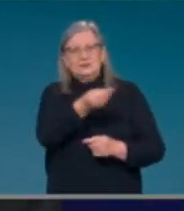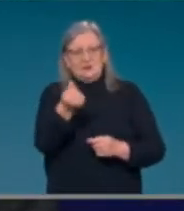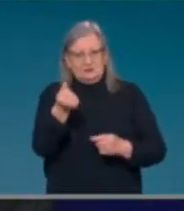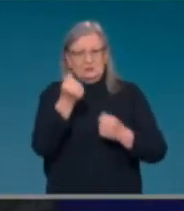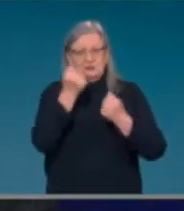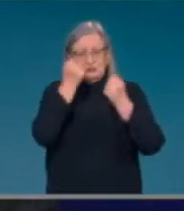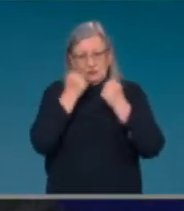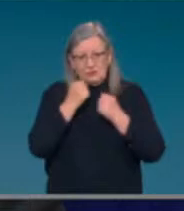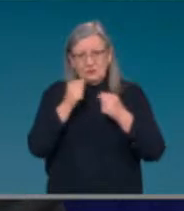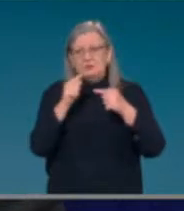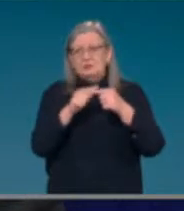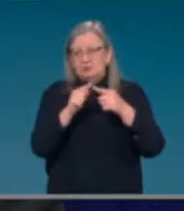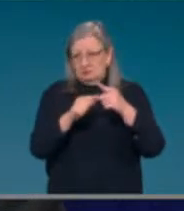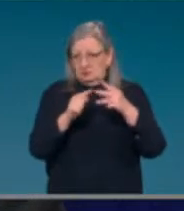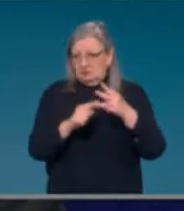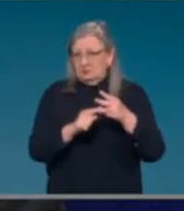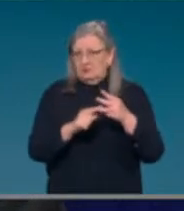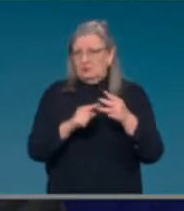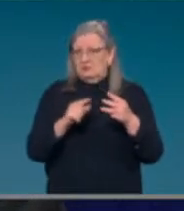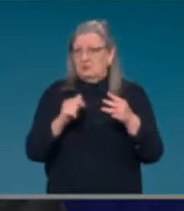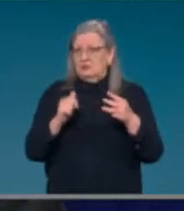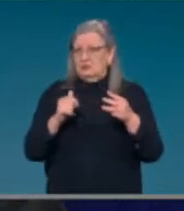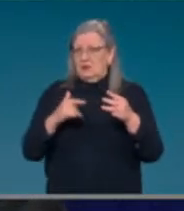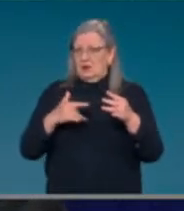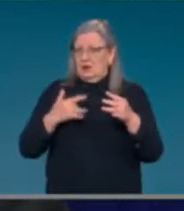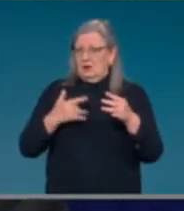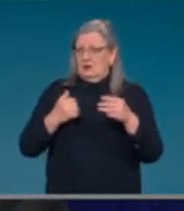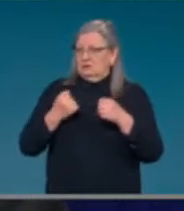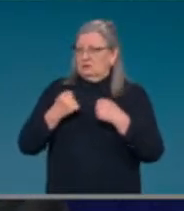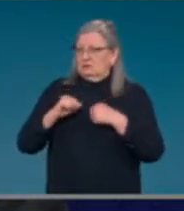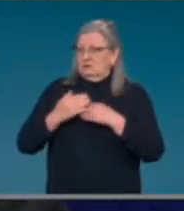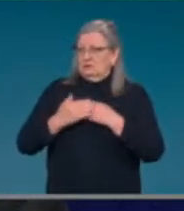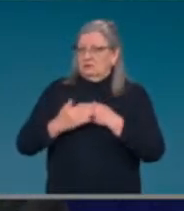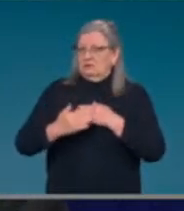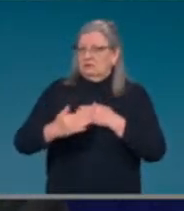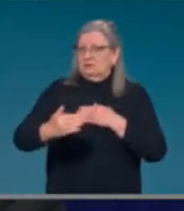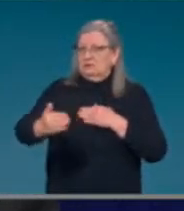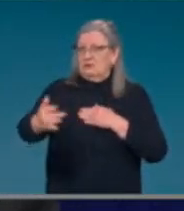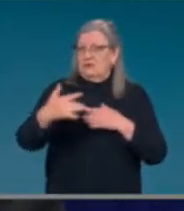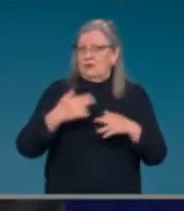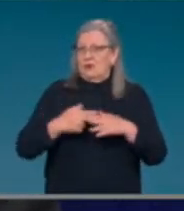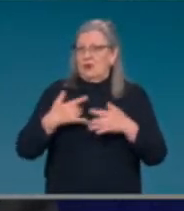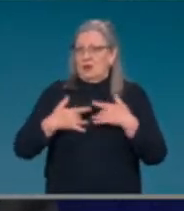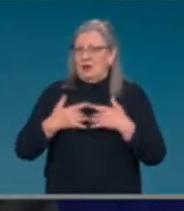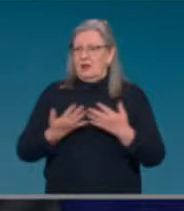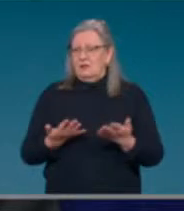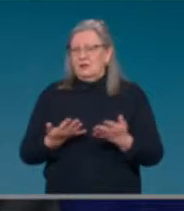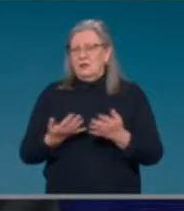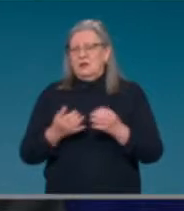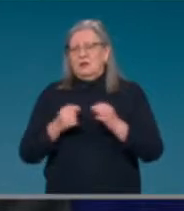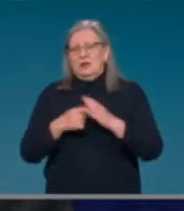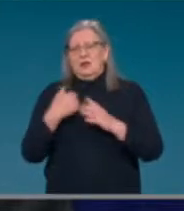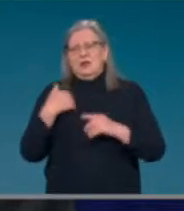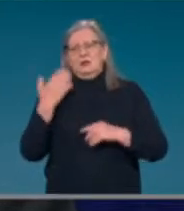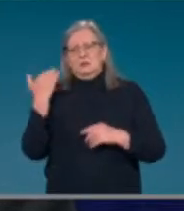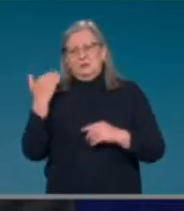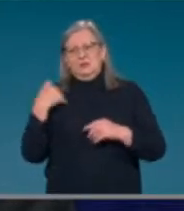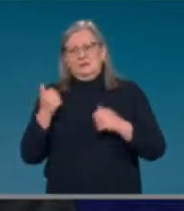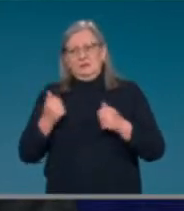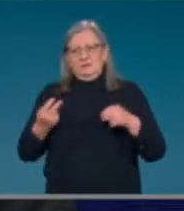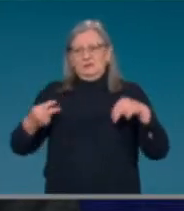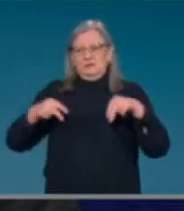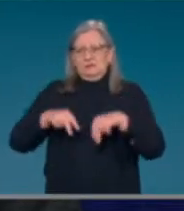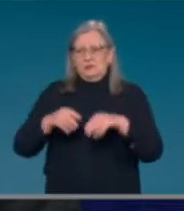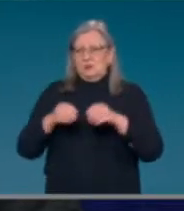said, when the vaccine was initially approved, when I stood up with the minister and the prime minister, seems like a lifetime ago, but it was only